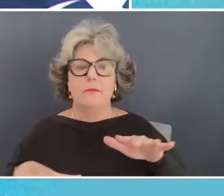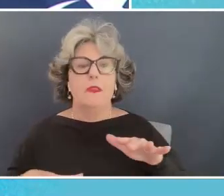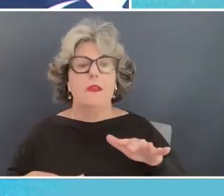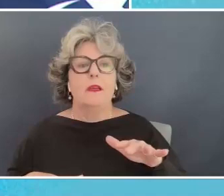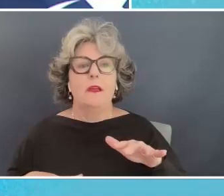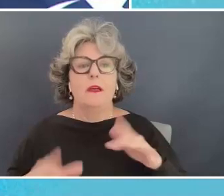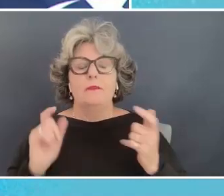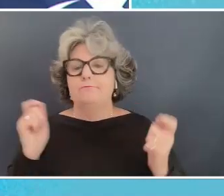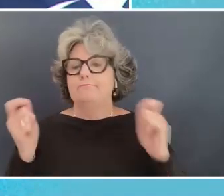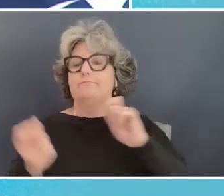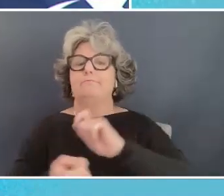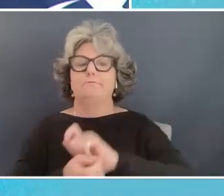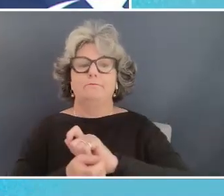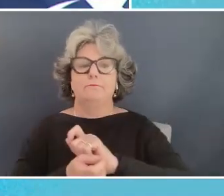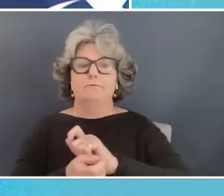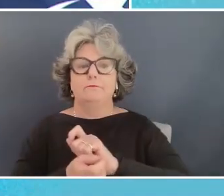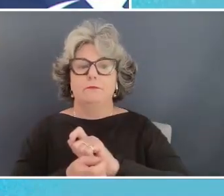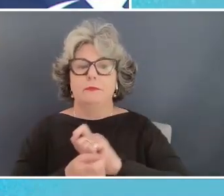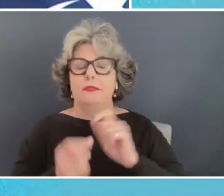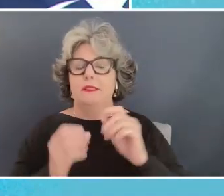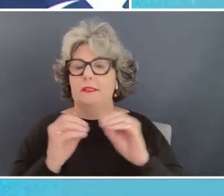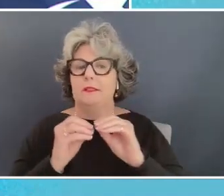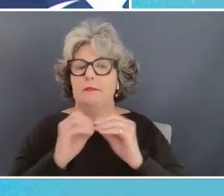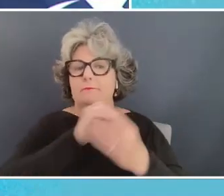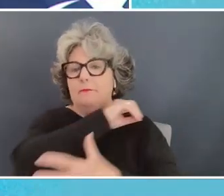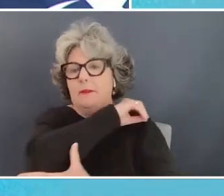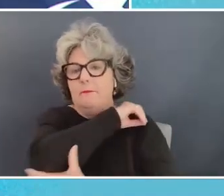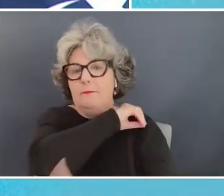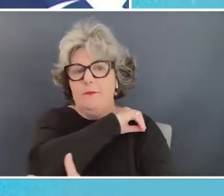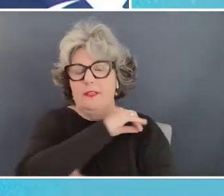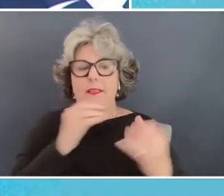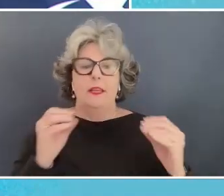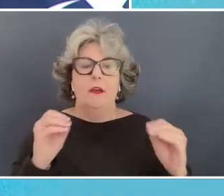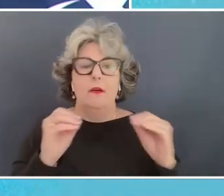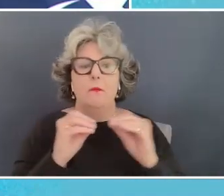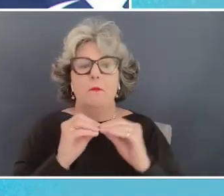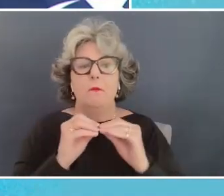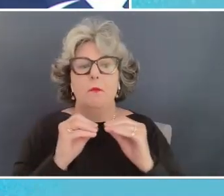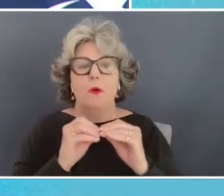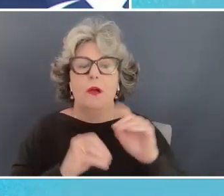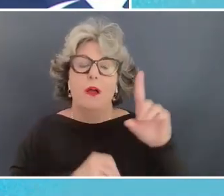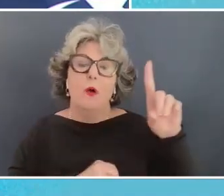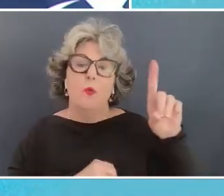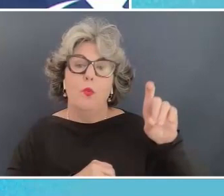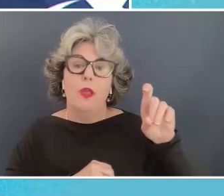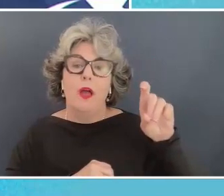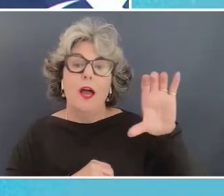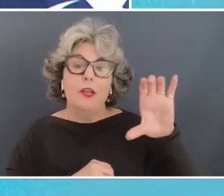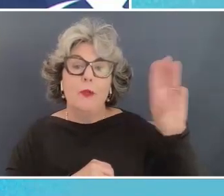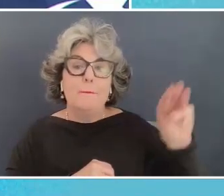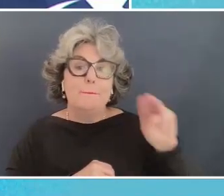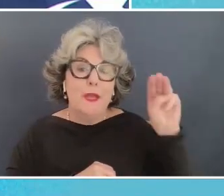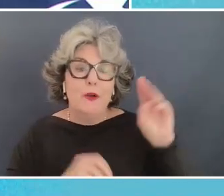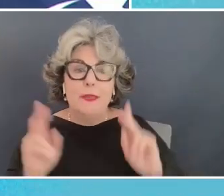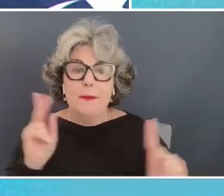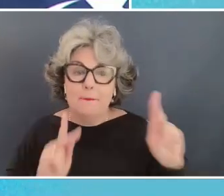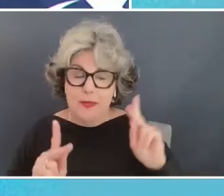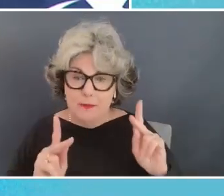terms of global poverty more than 100 million people that in addition